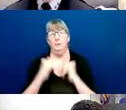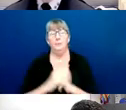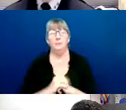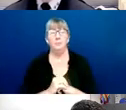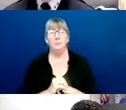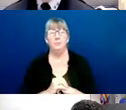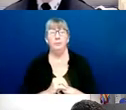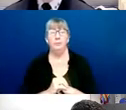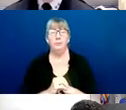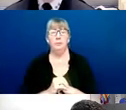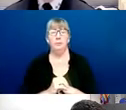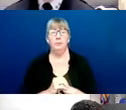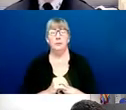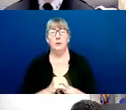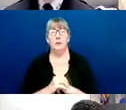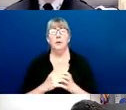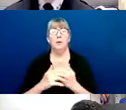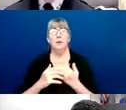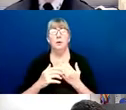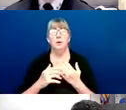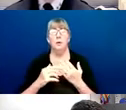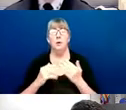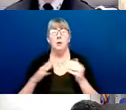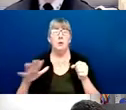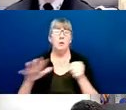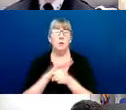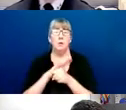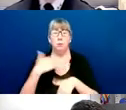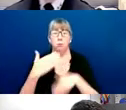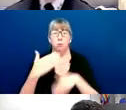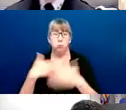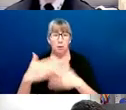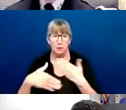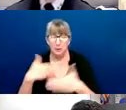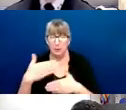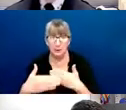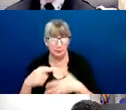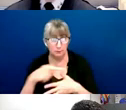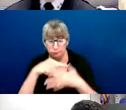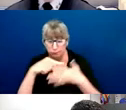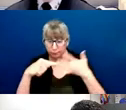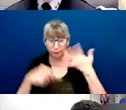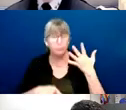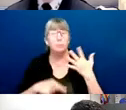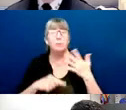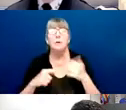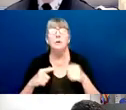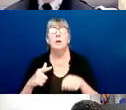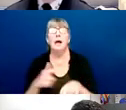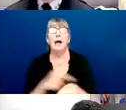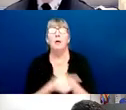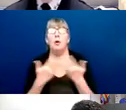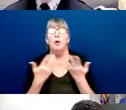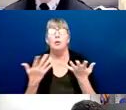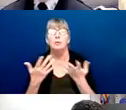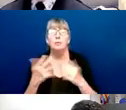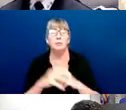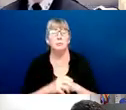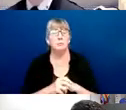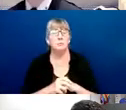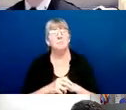long does it take to reach the review phase of our process? That varies from case to case.